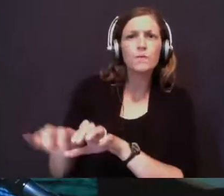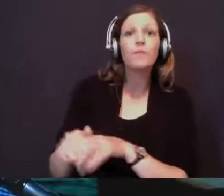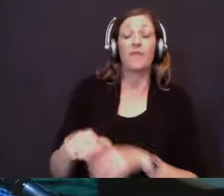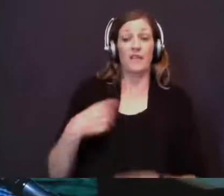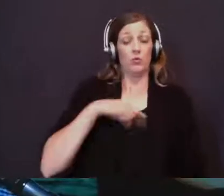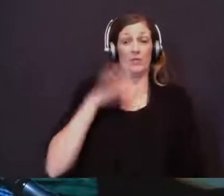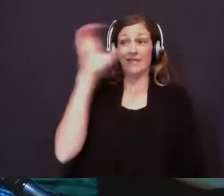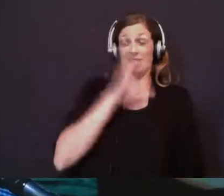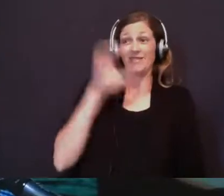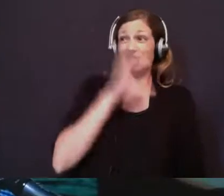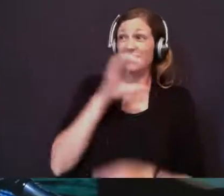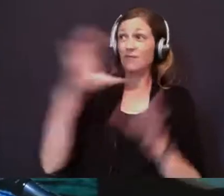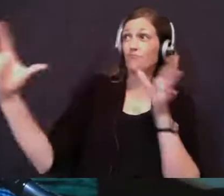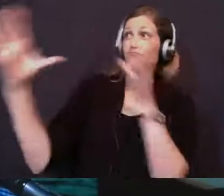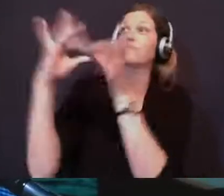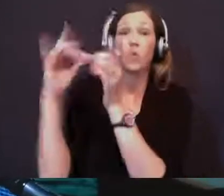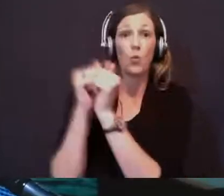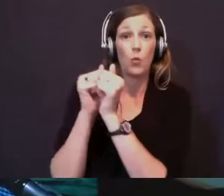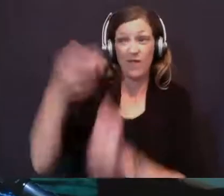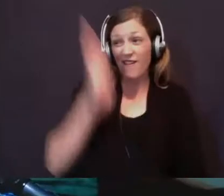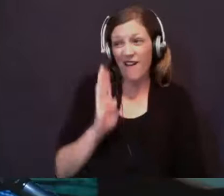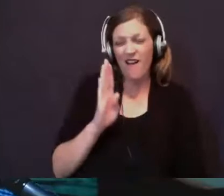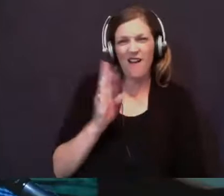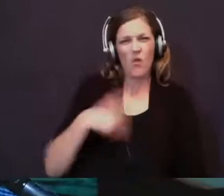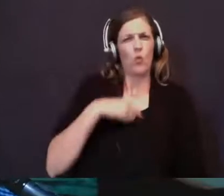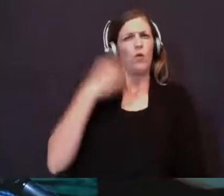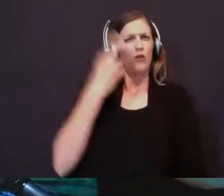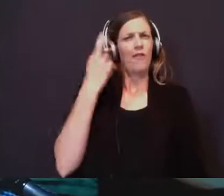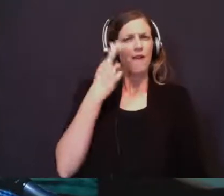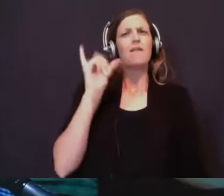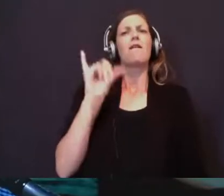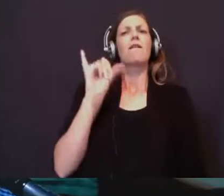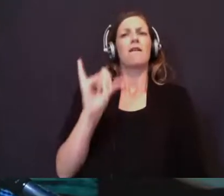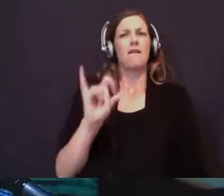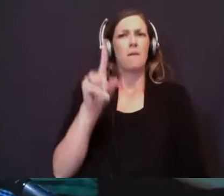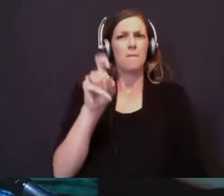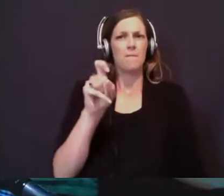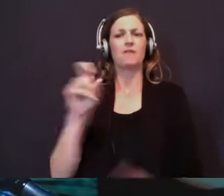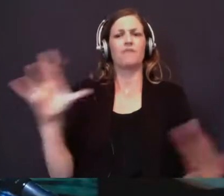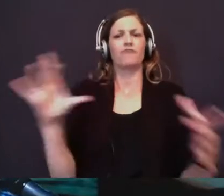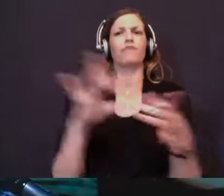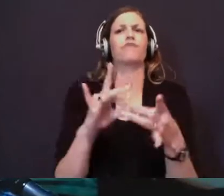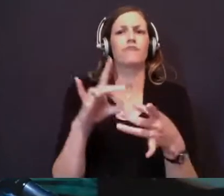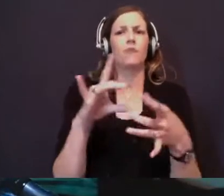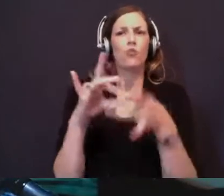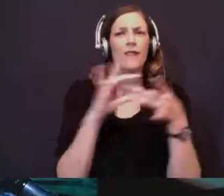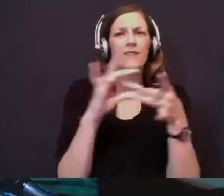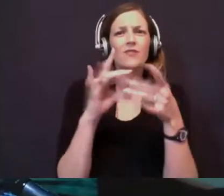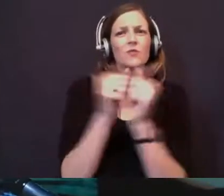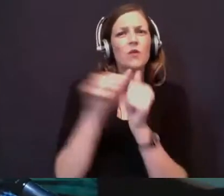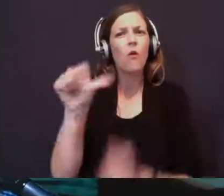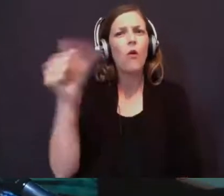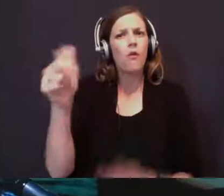God, we are quick, we quickly realize that we are moved then to be able to reconcile relationships with other people.